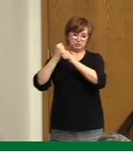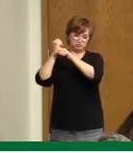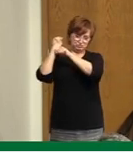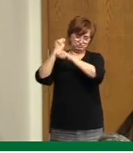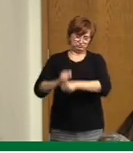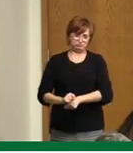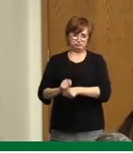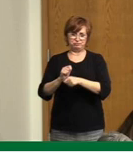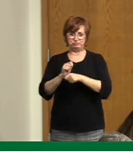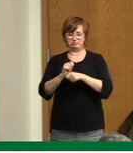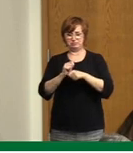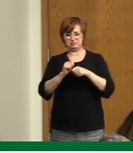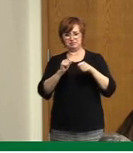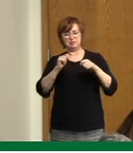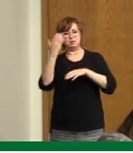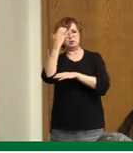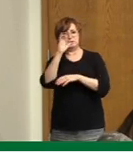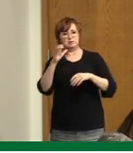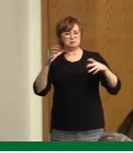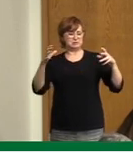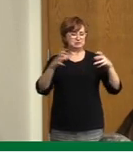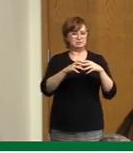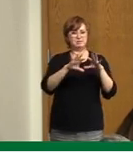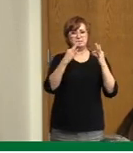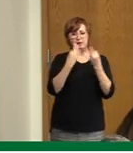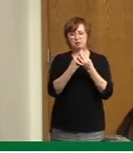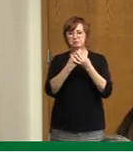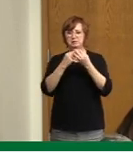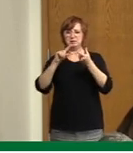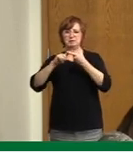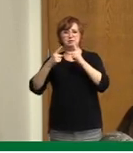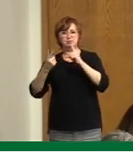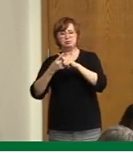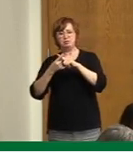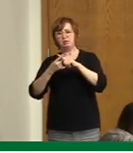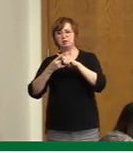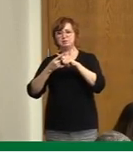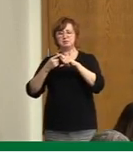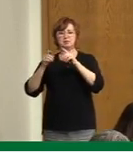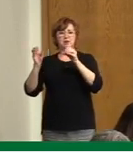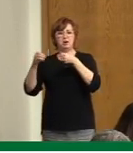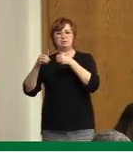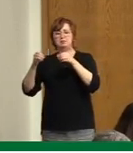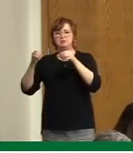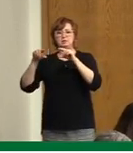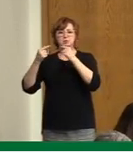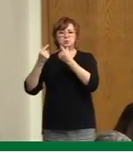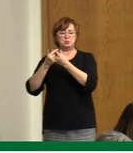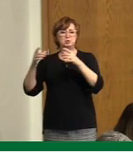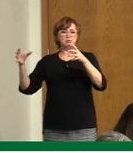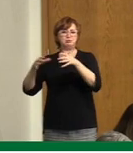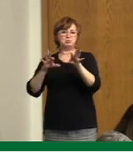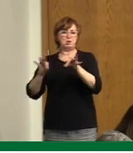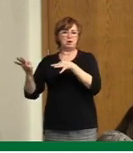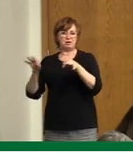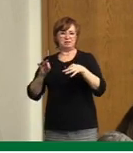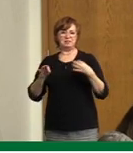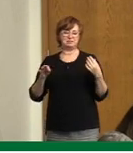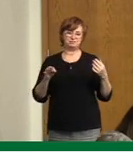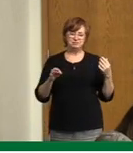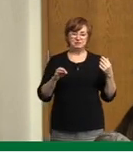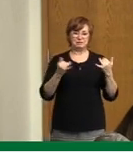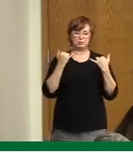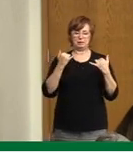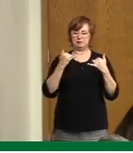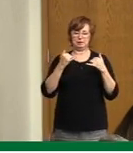At this point, it is hard to say if any of the restrictions can be relaxed. We will have to monitor closely over the next two